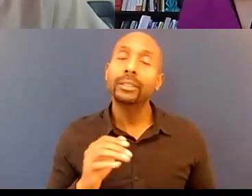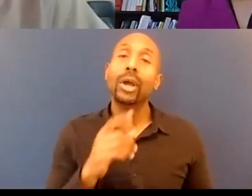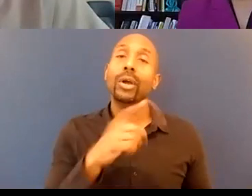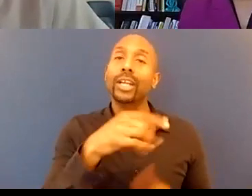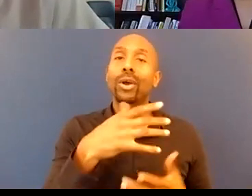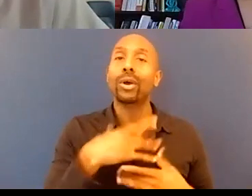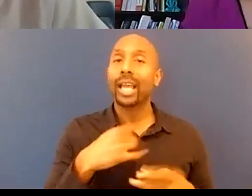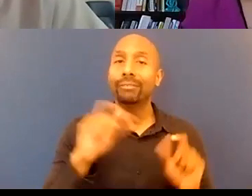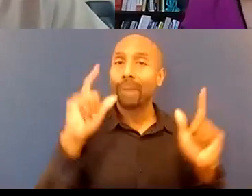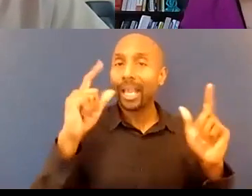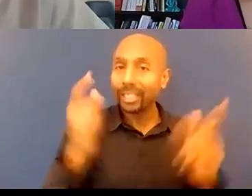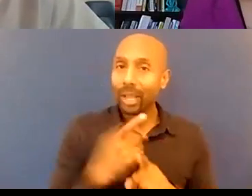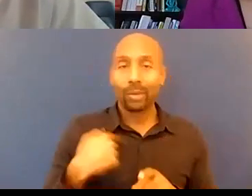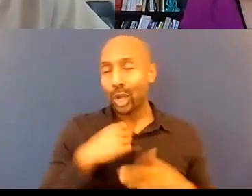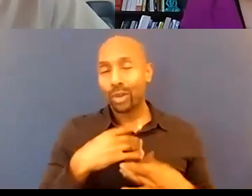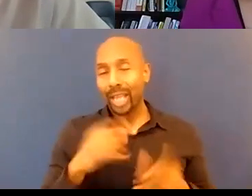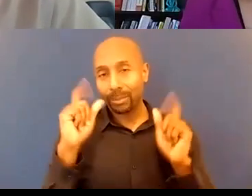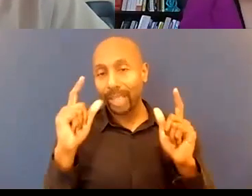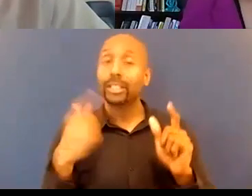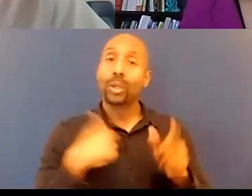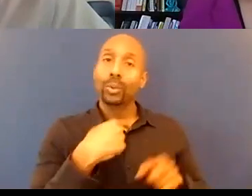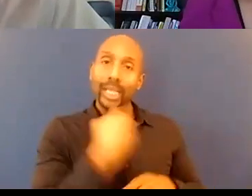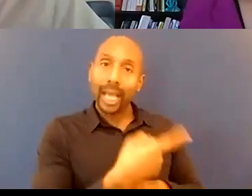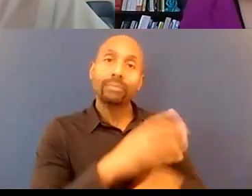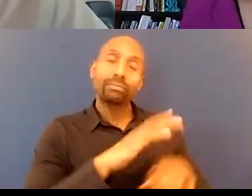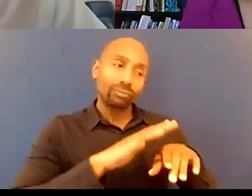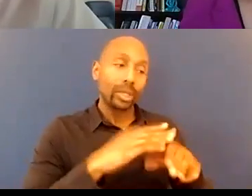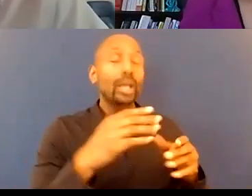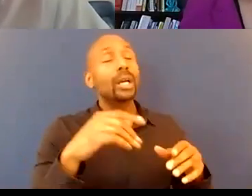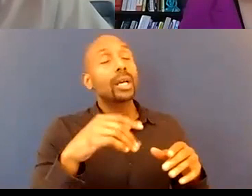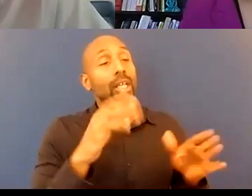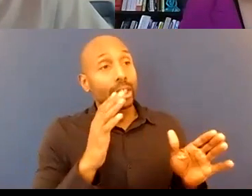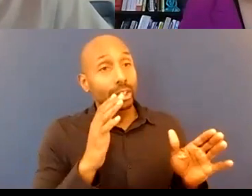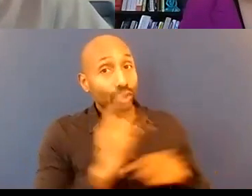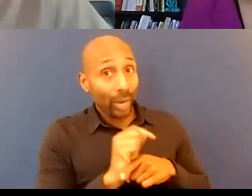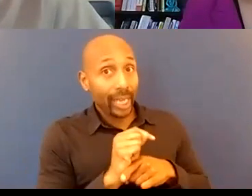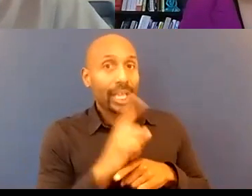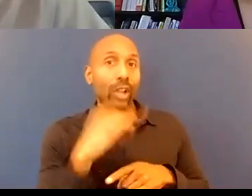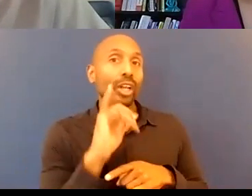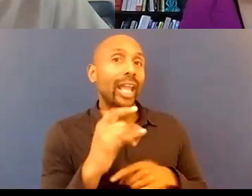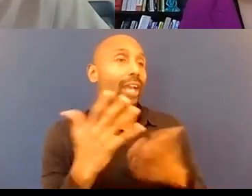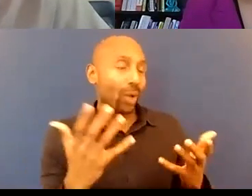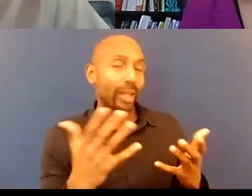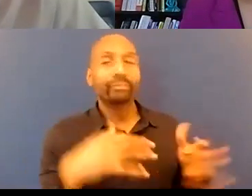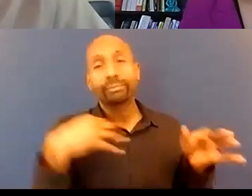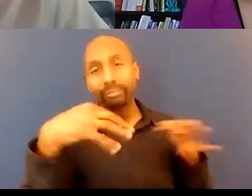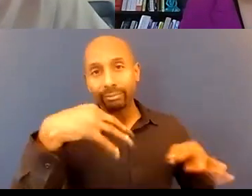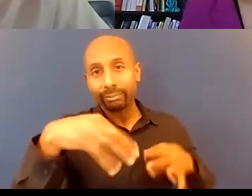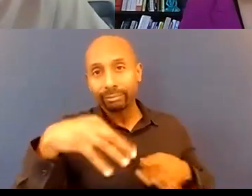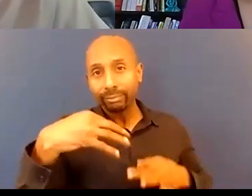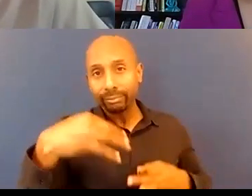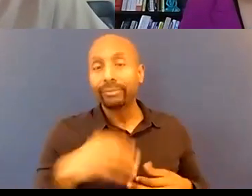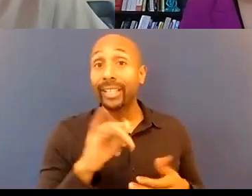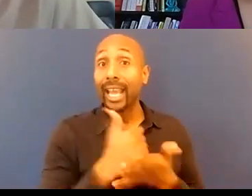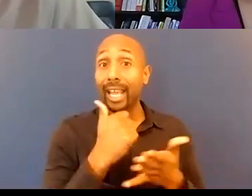so what's the training going to be like and we found that when we take that step first it helps the training go better because there's really no surprises